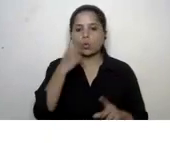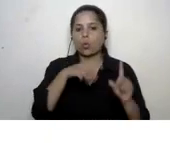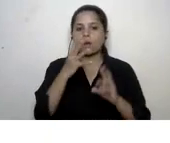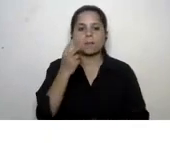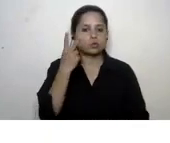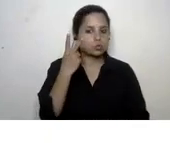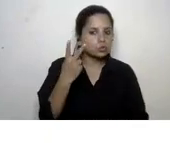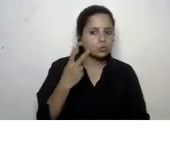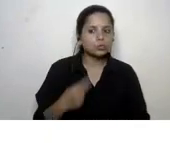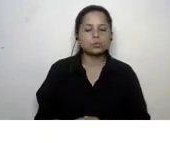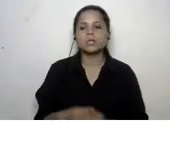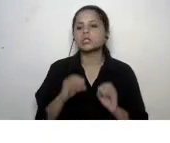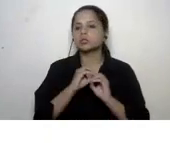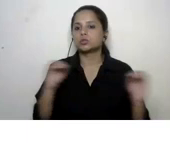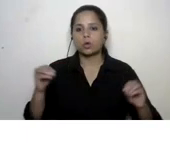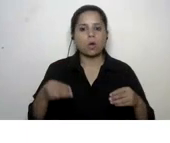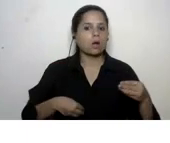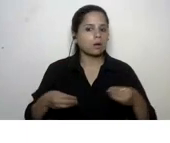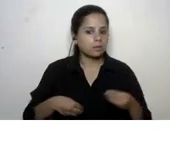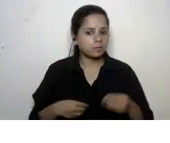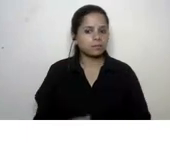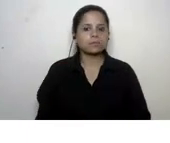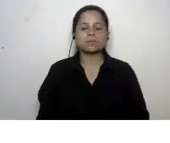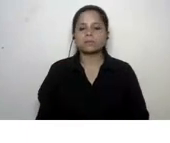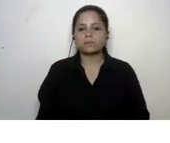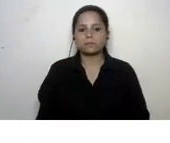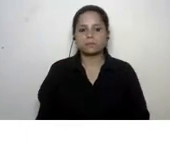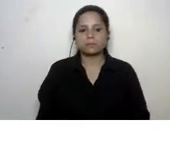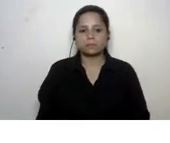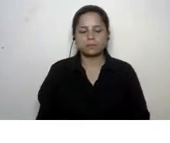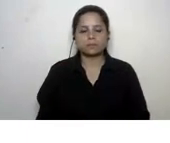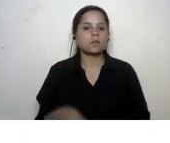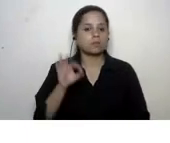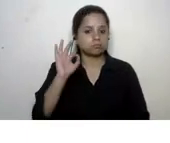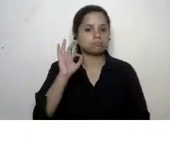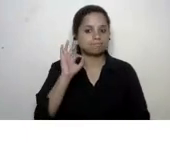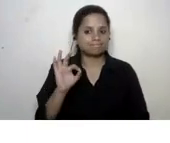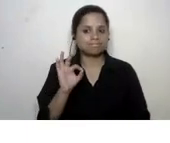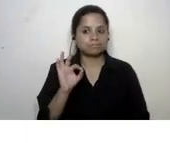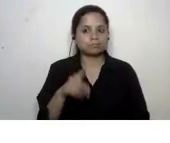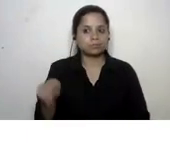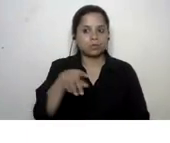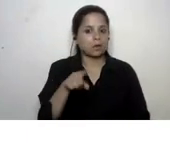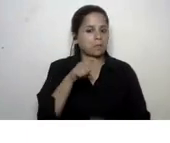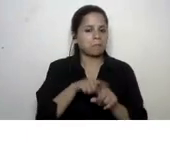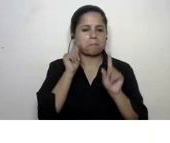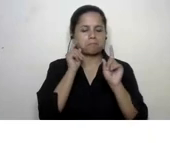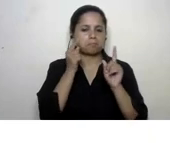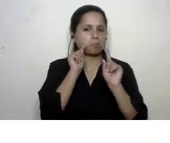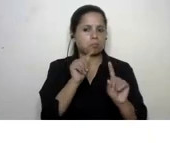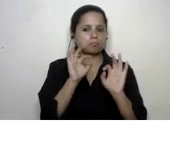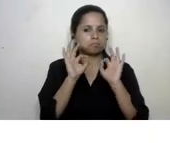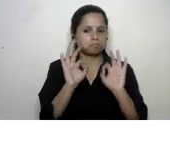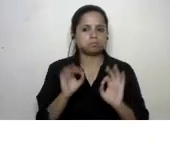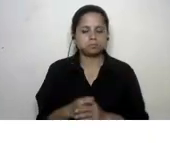okay zero hunger okay good zero hunger yeah excellent everybody is right on point here um